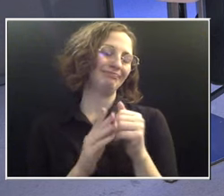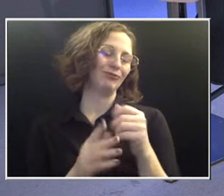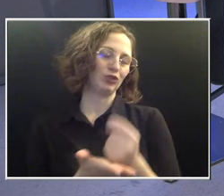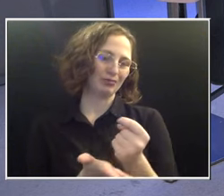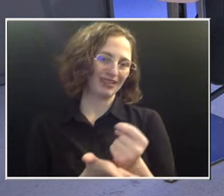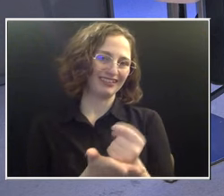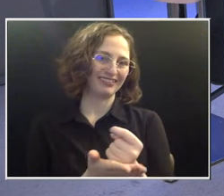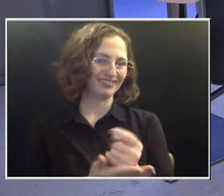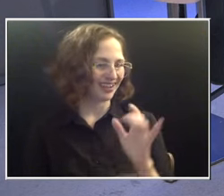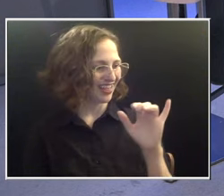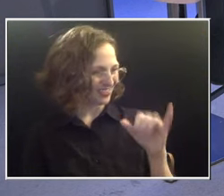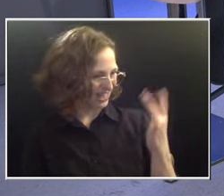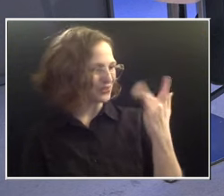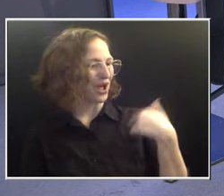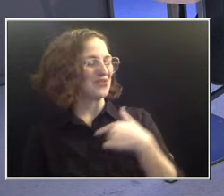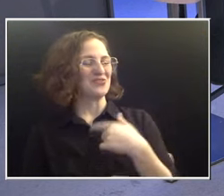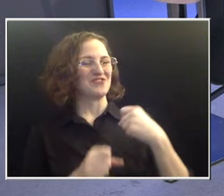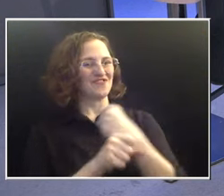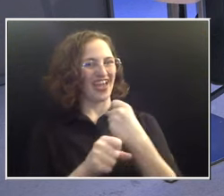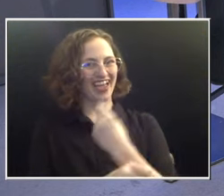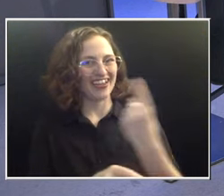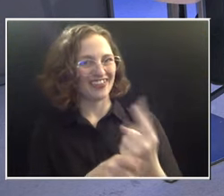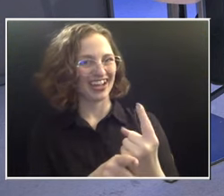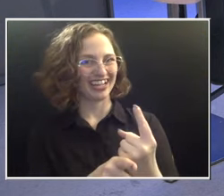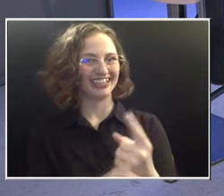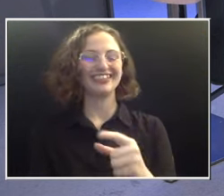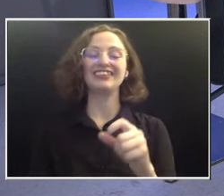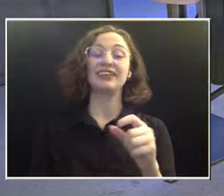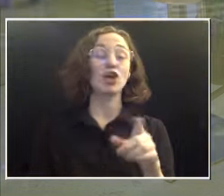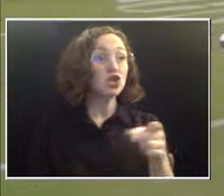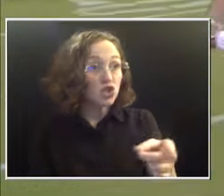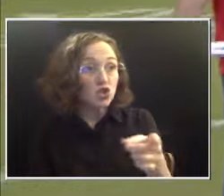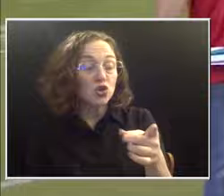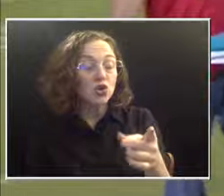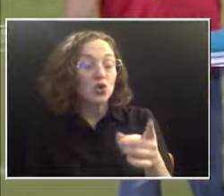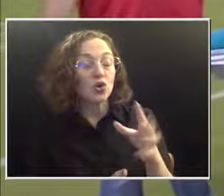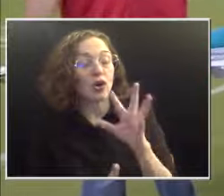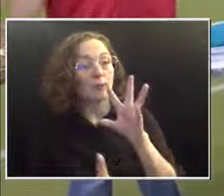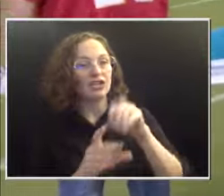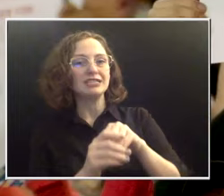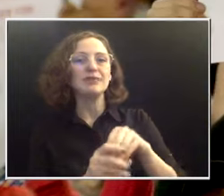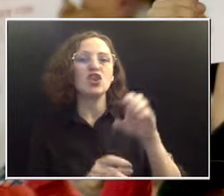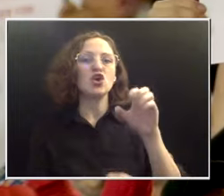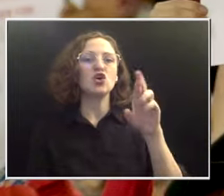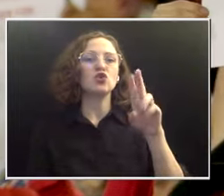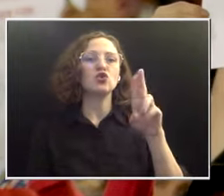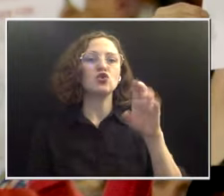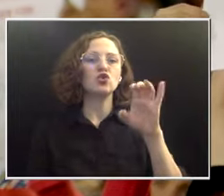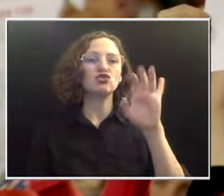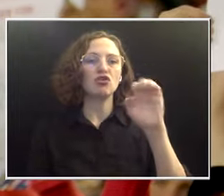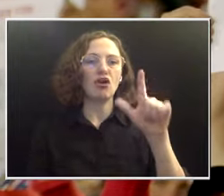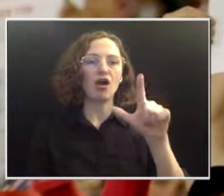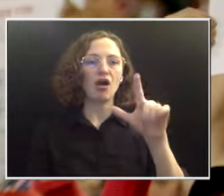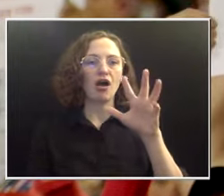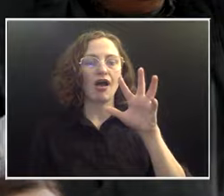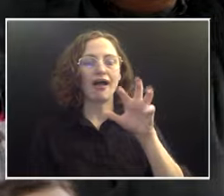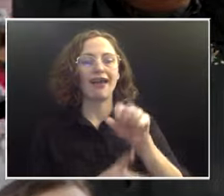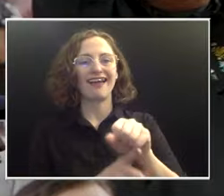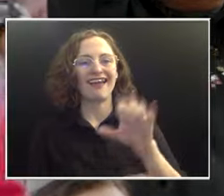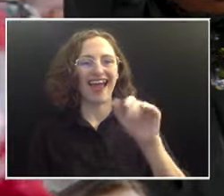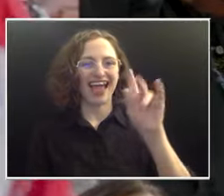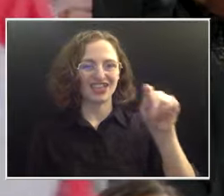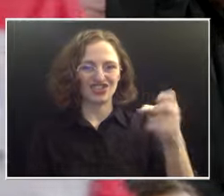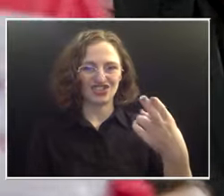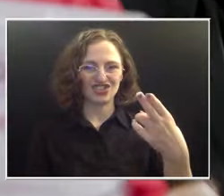it happen. So, you also got to take part in The Crucial Catch. Yeah. So fun. All about, we know, promoting screening and cancer screening.